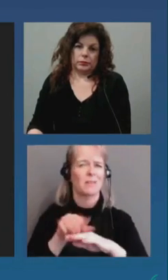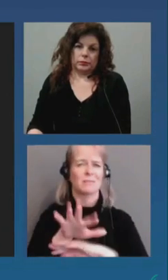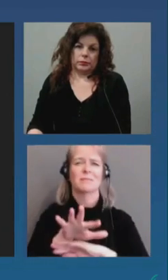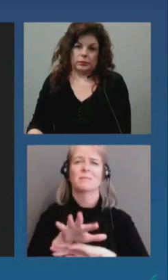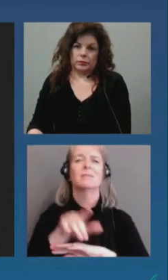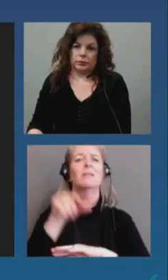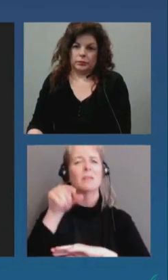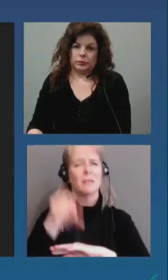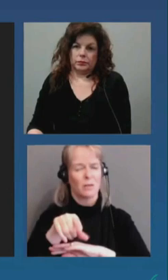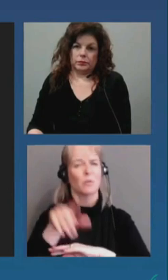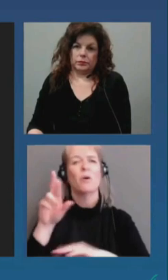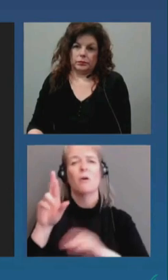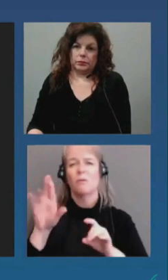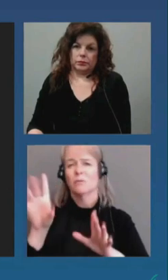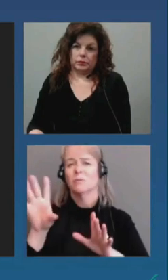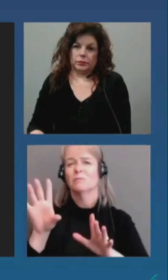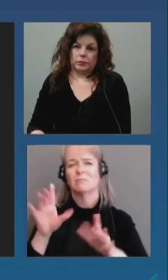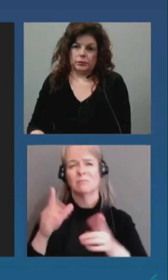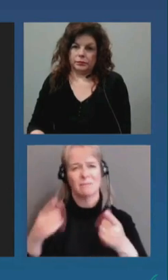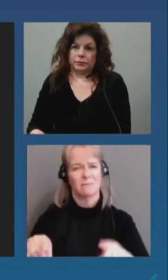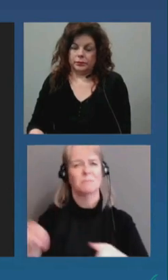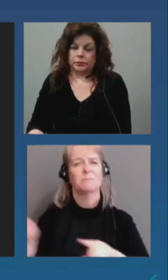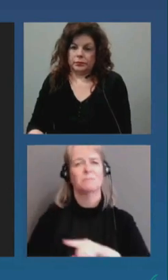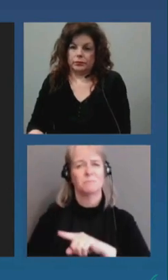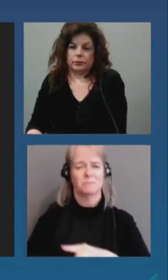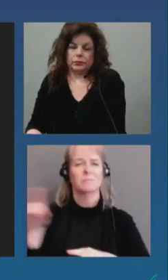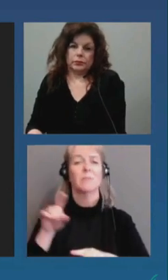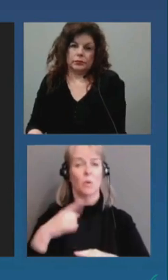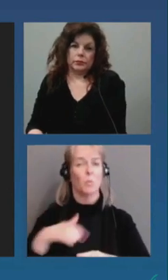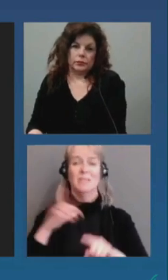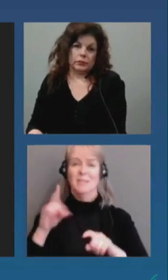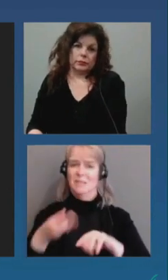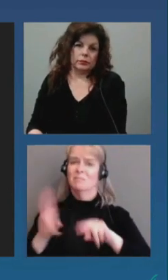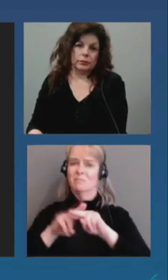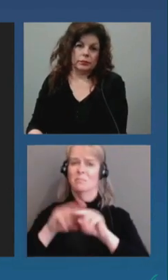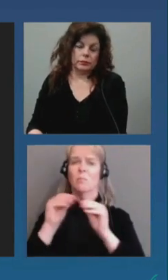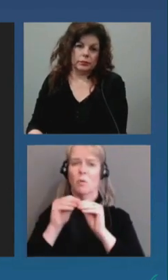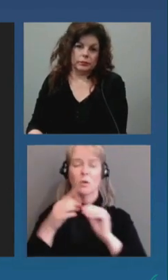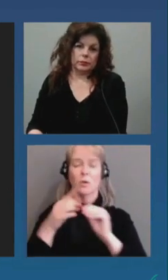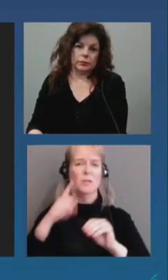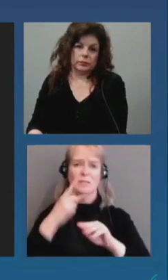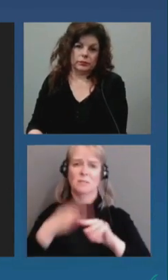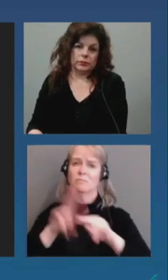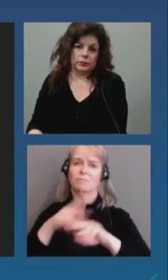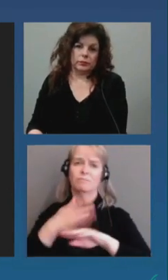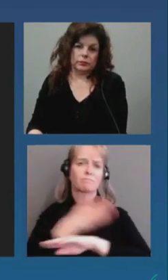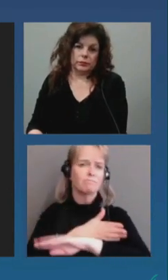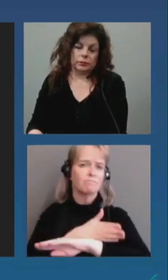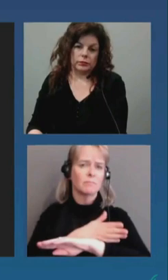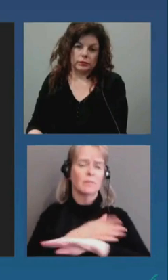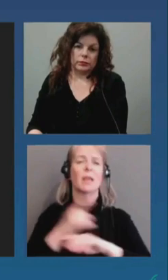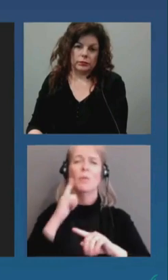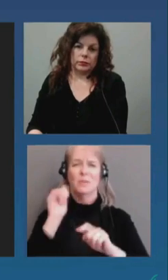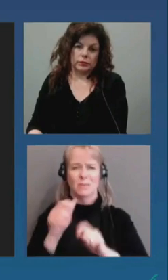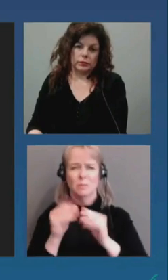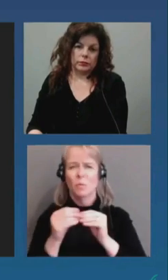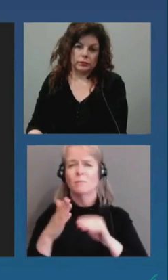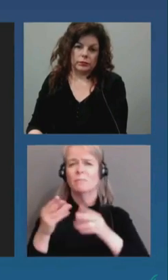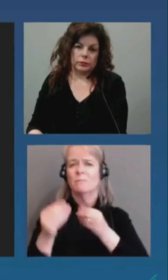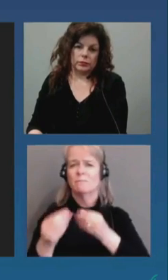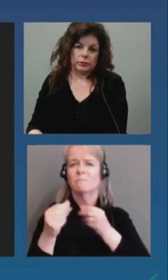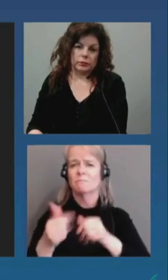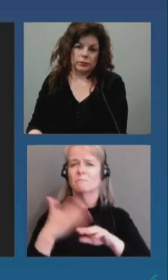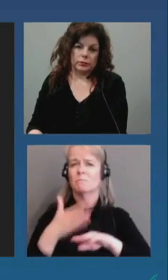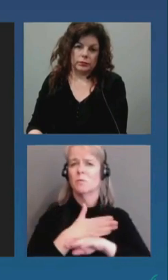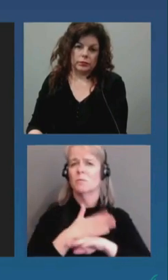such devastating events. We need to do more, we need to do it better, and we need to do it more effectively. We'll be